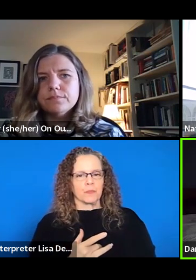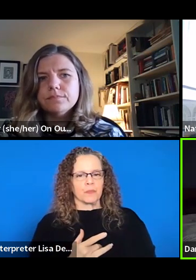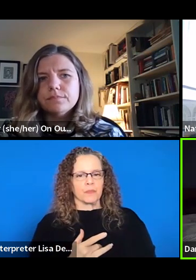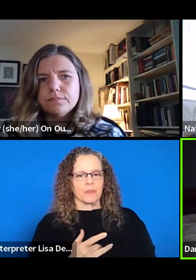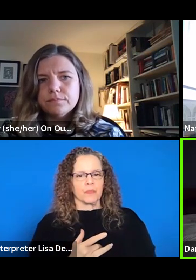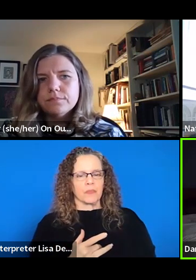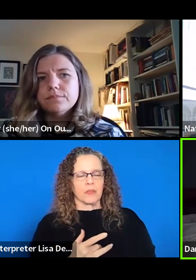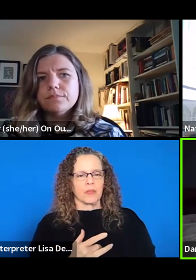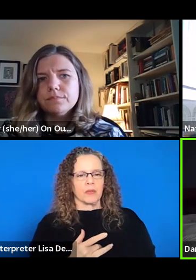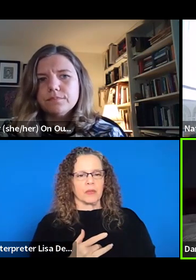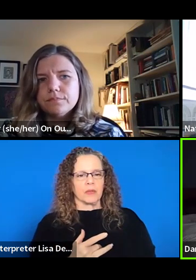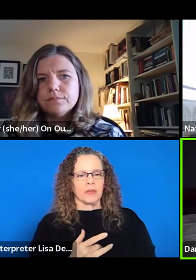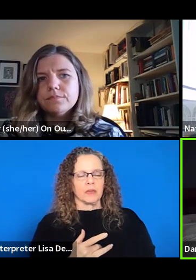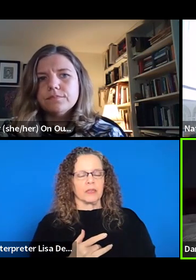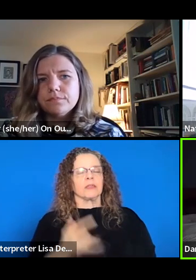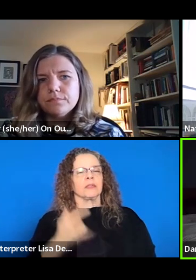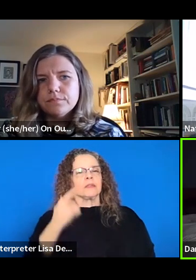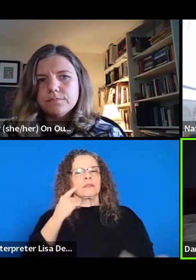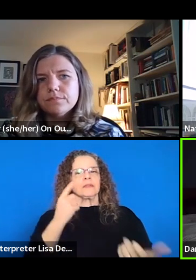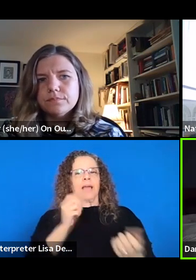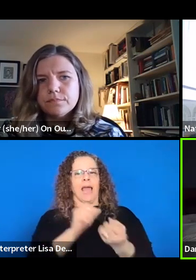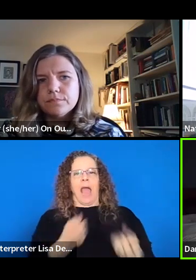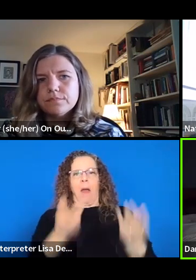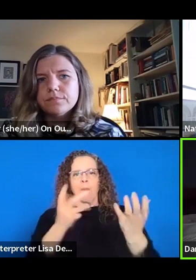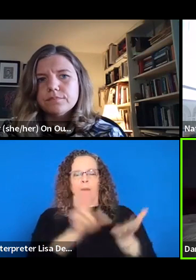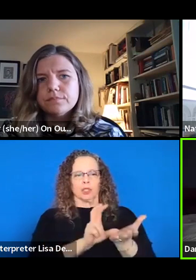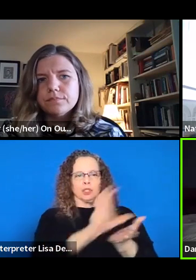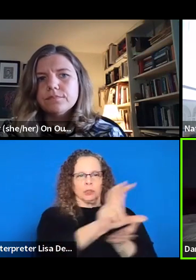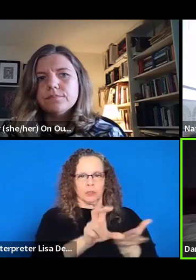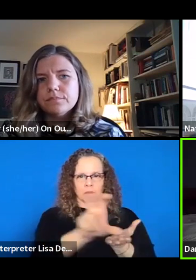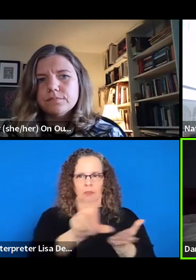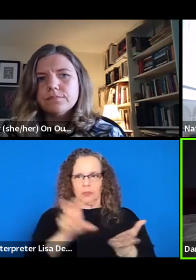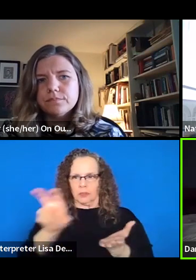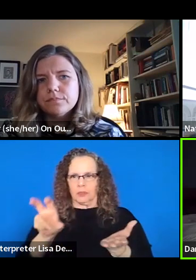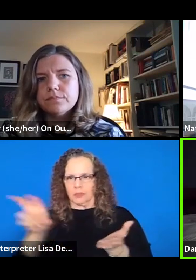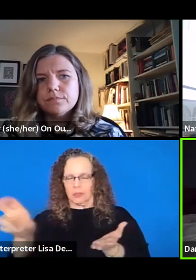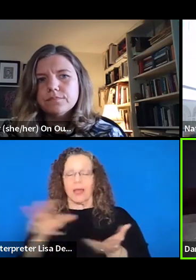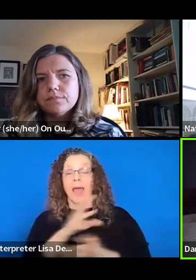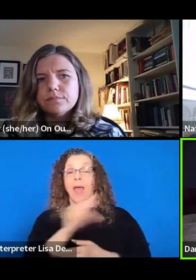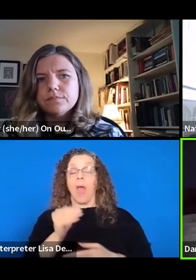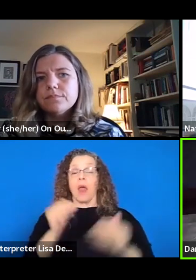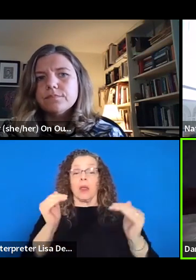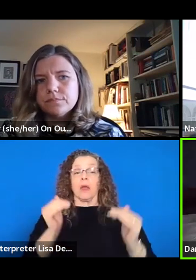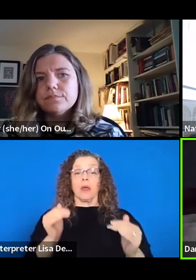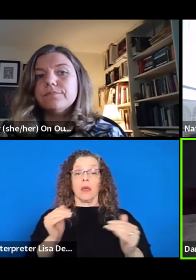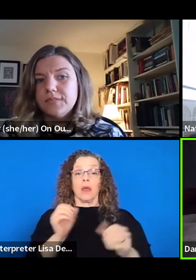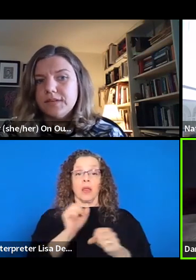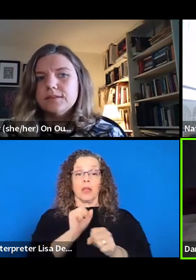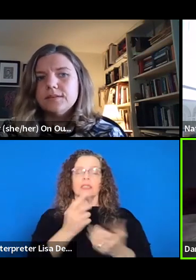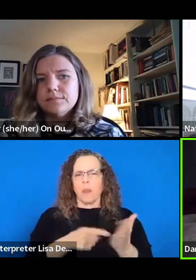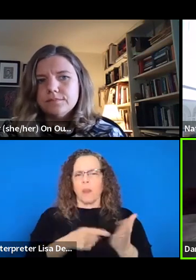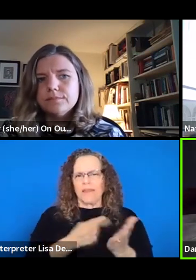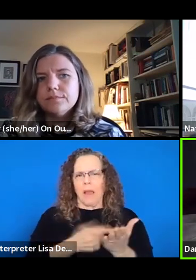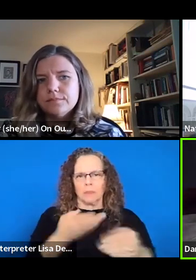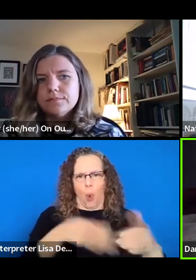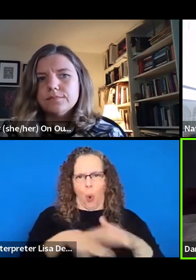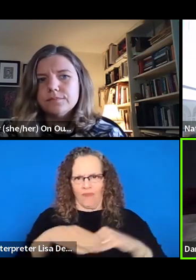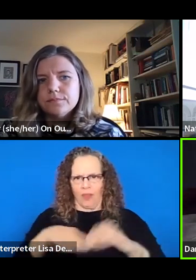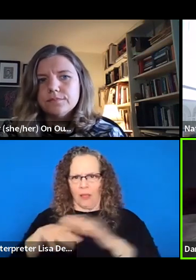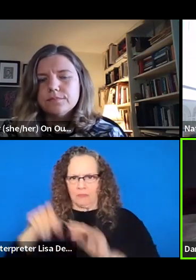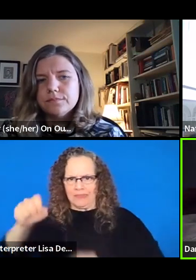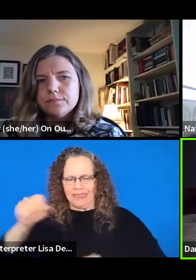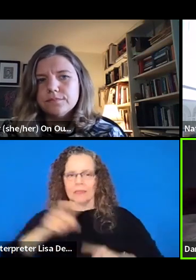are being allocated to organizations. And then workers are ultimately the ones, right. And there's some overlap here, of course. Right. Workers are simply